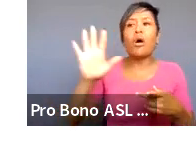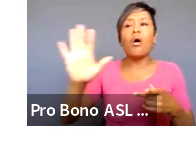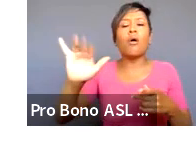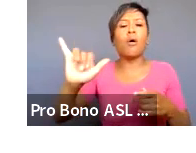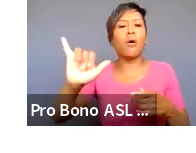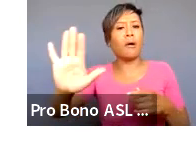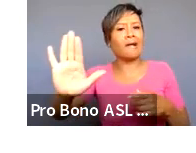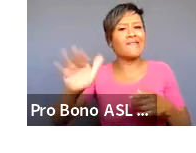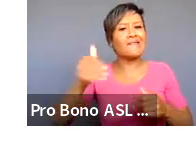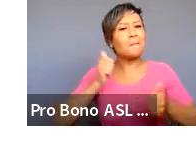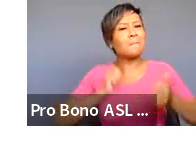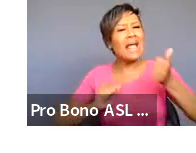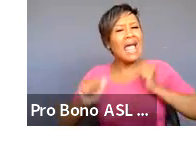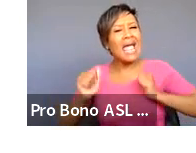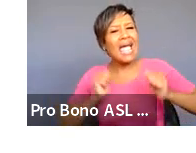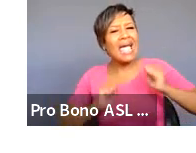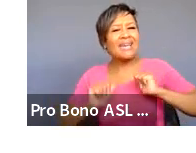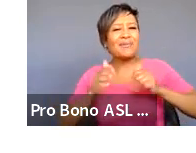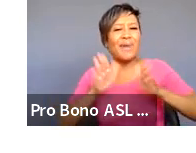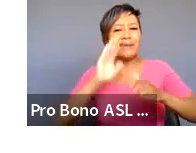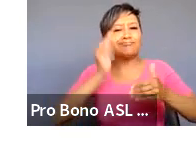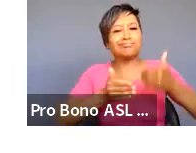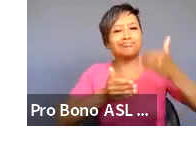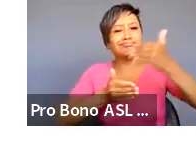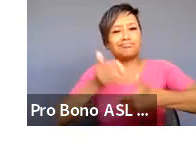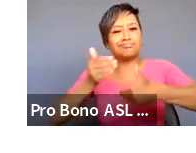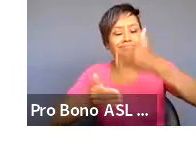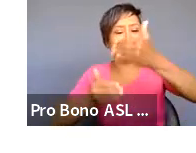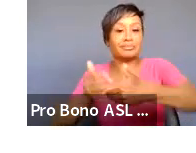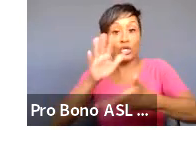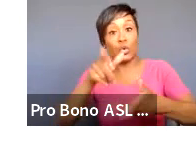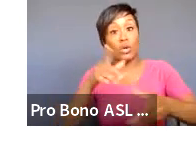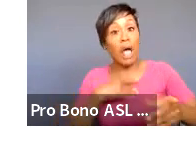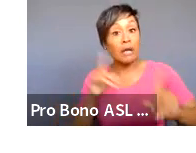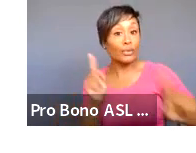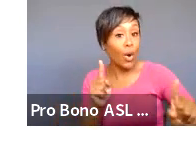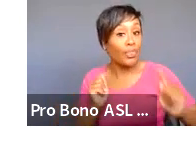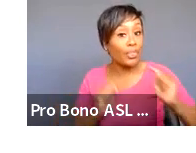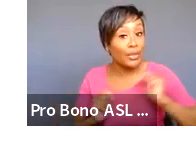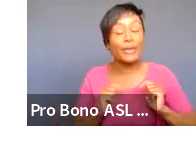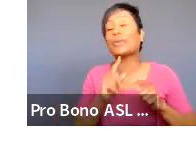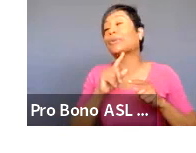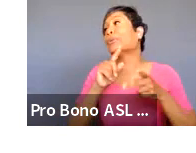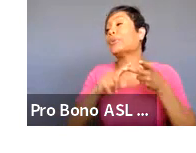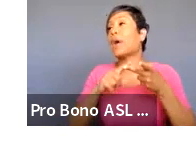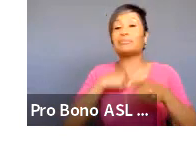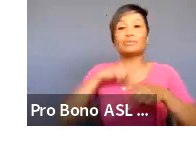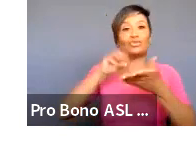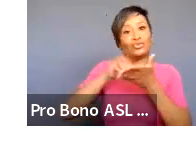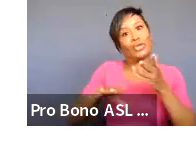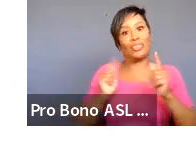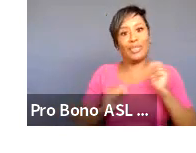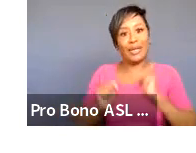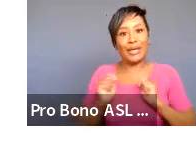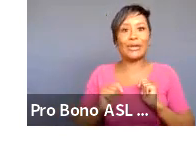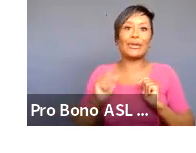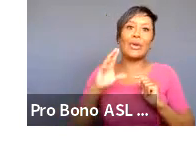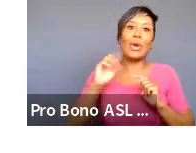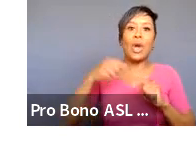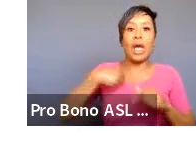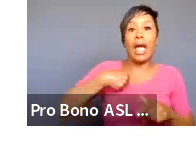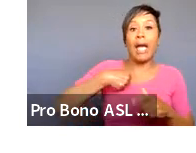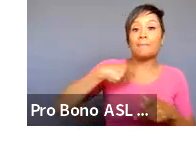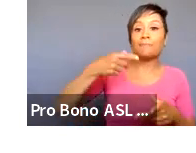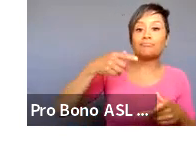that follows and you know if you've if you're a theater goer if you're a theater student a theater practitioner we'll just let you know that